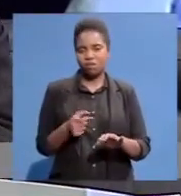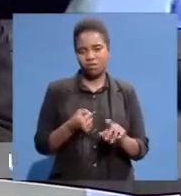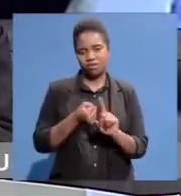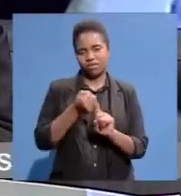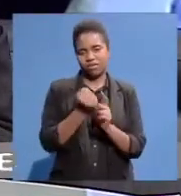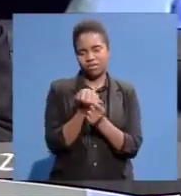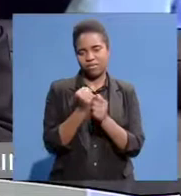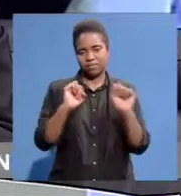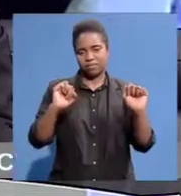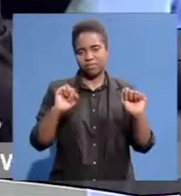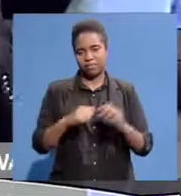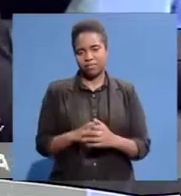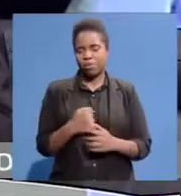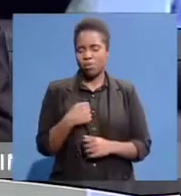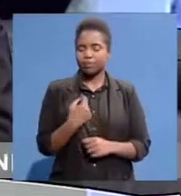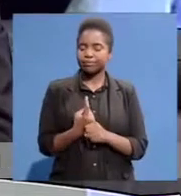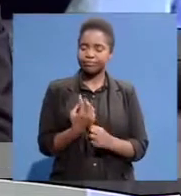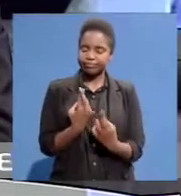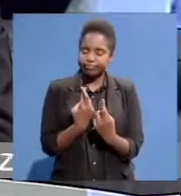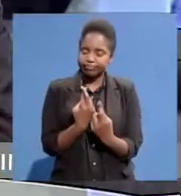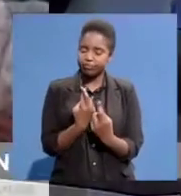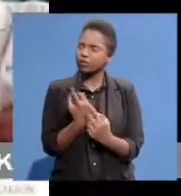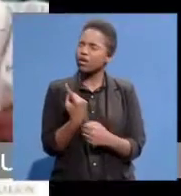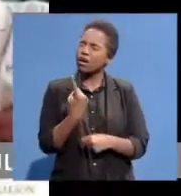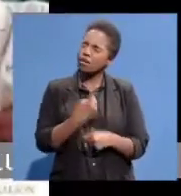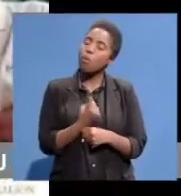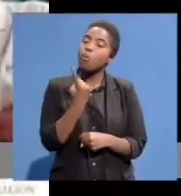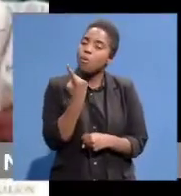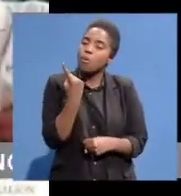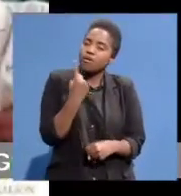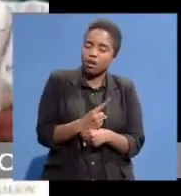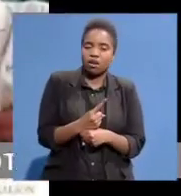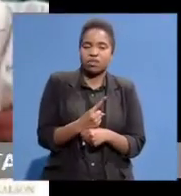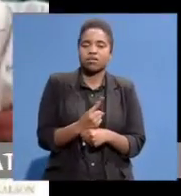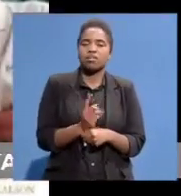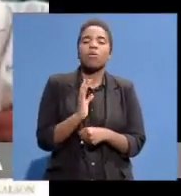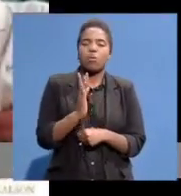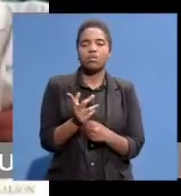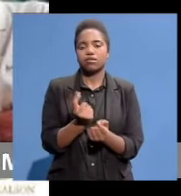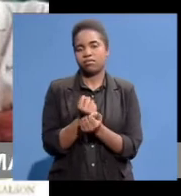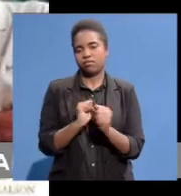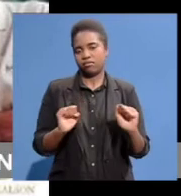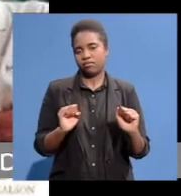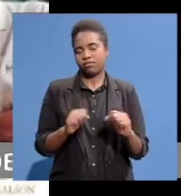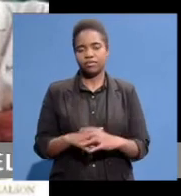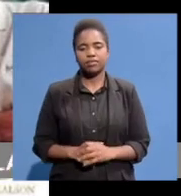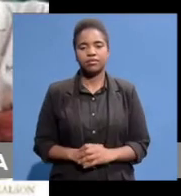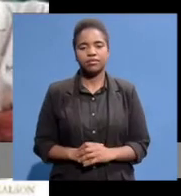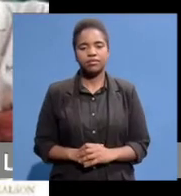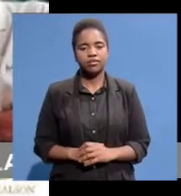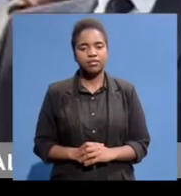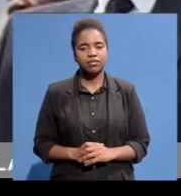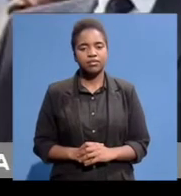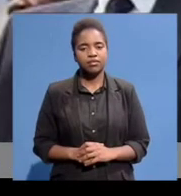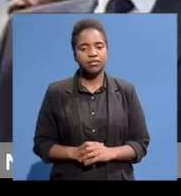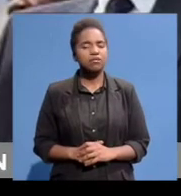We were always hopeful We knew that It could never go on Like that forever Sure And I think One thing That